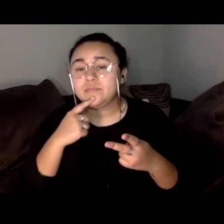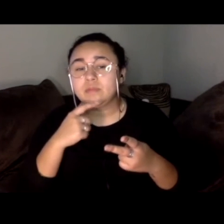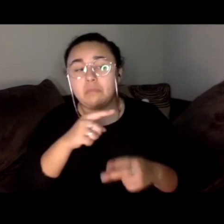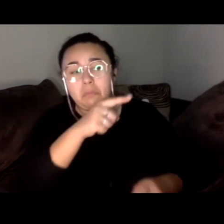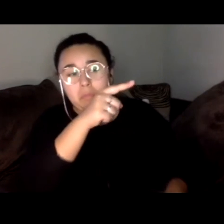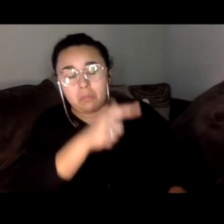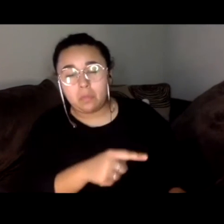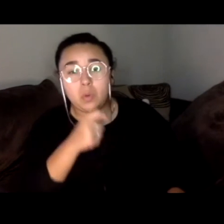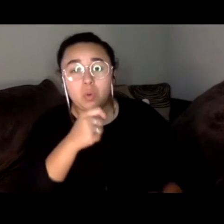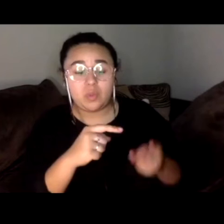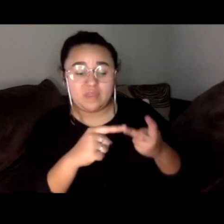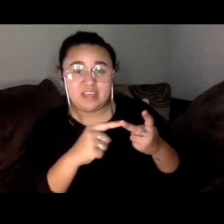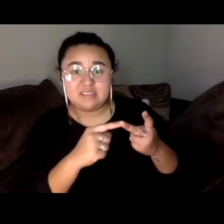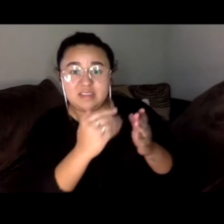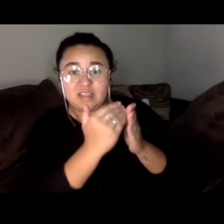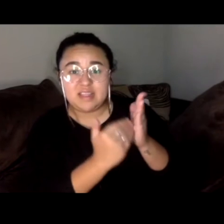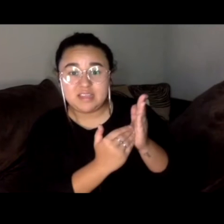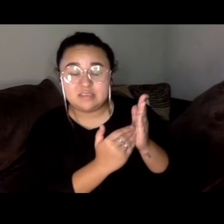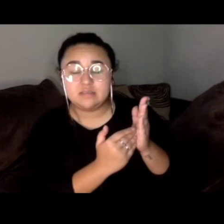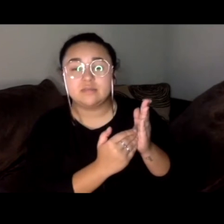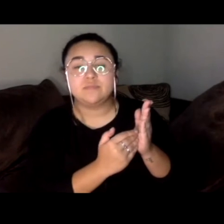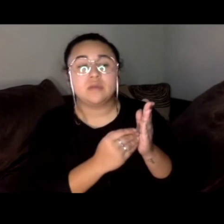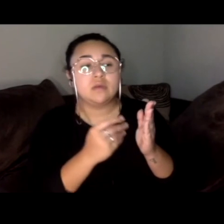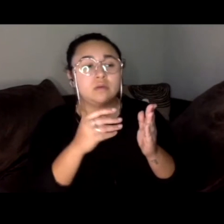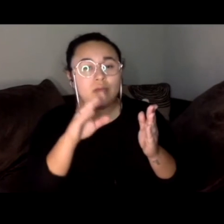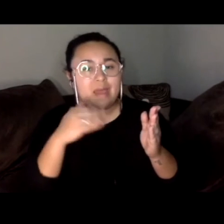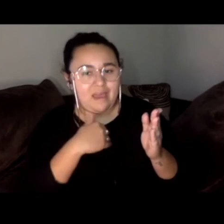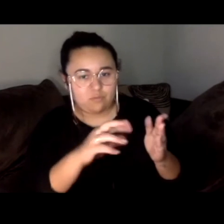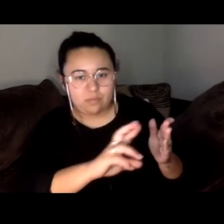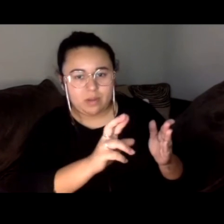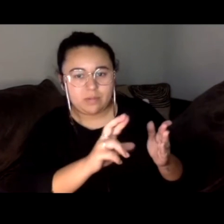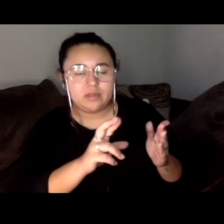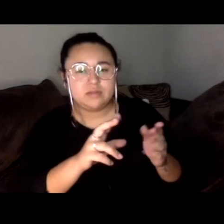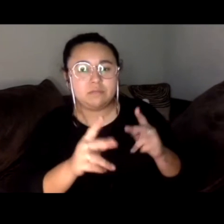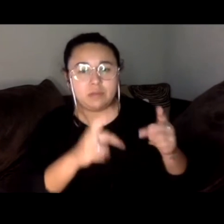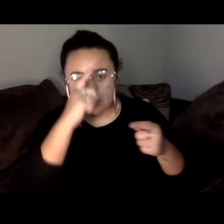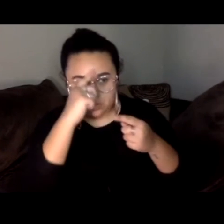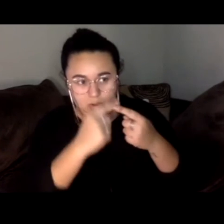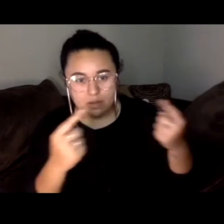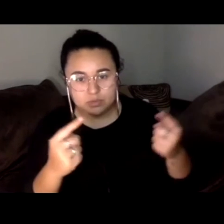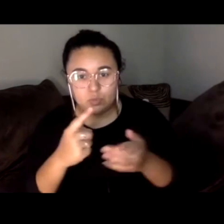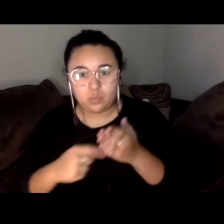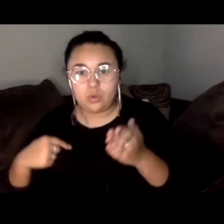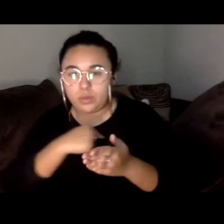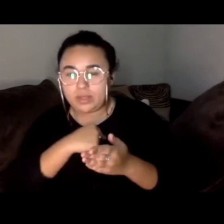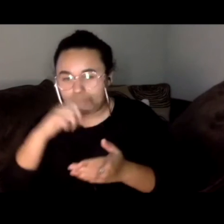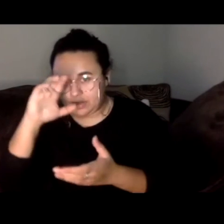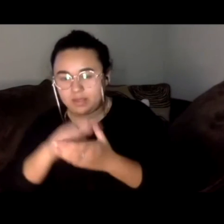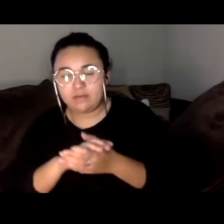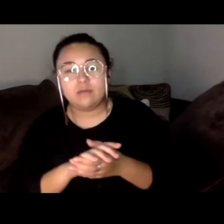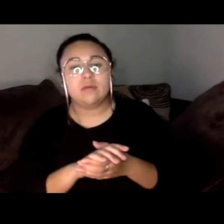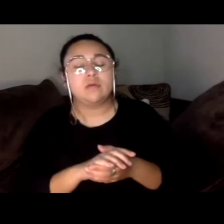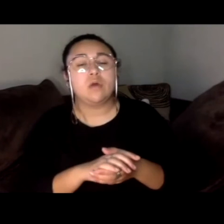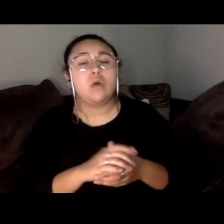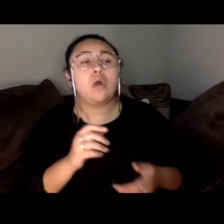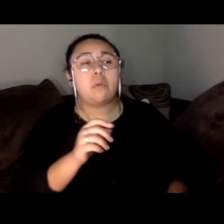elected office before, and we know where they stand on things in opposition to a lot of what we believe in. Or you have a lot of candidates who have never held